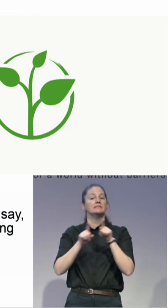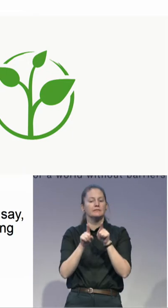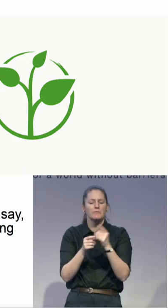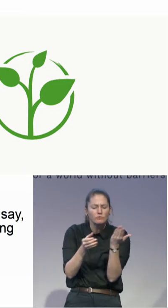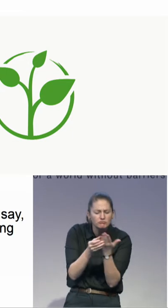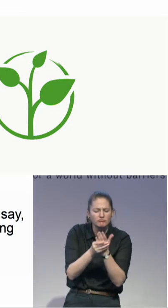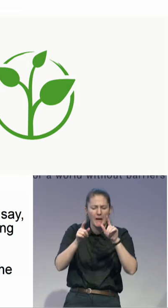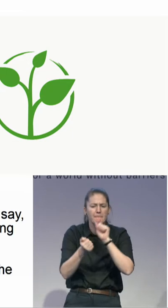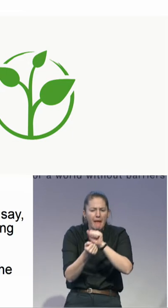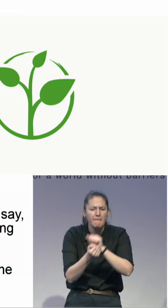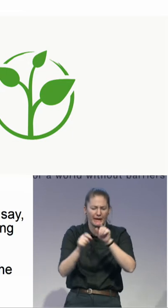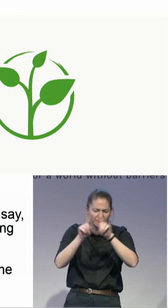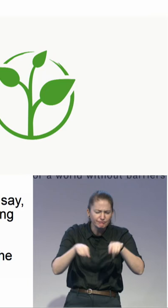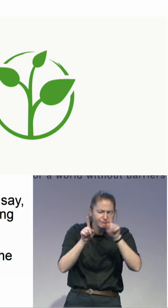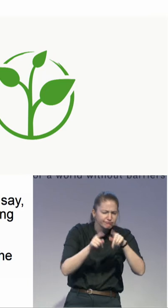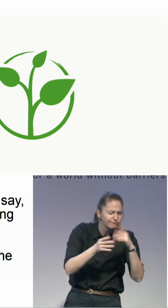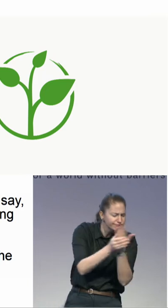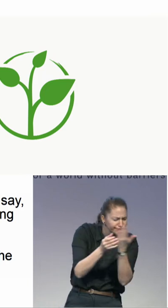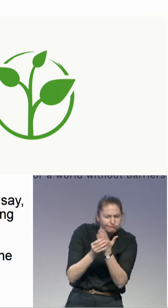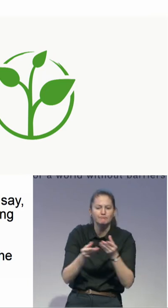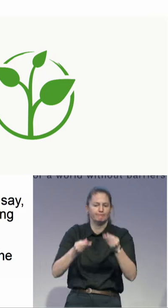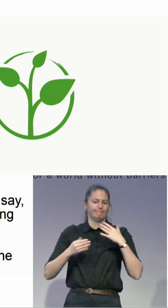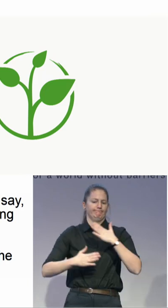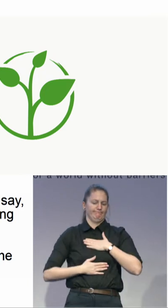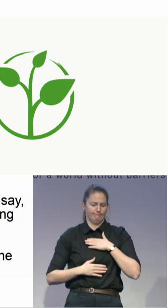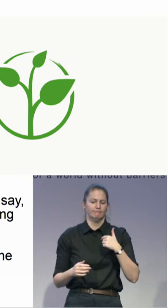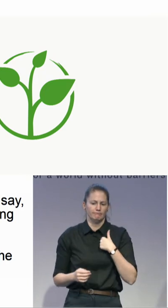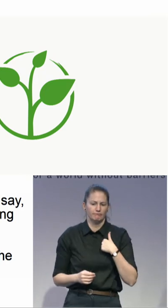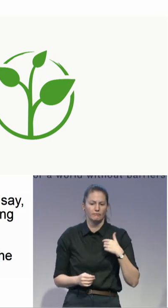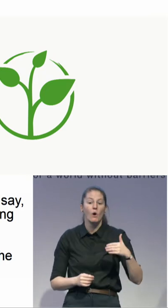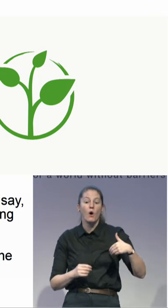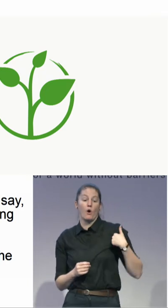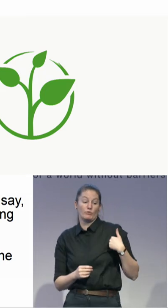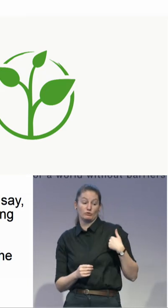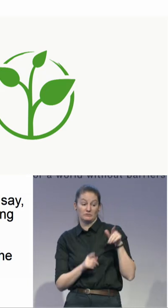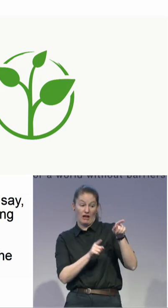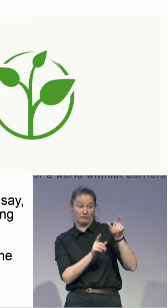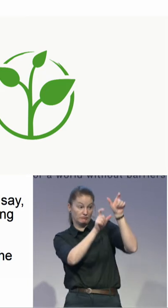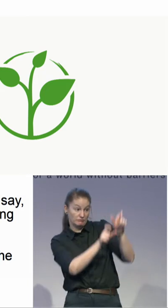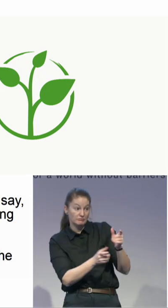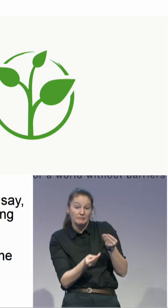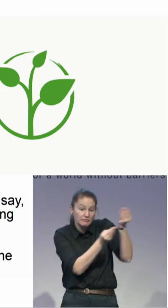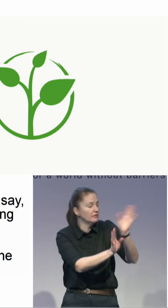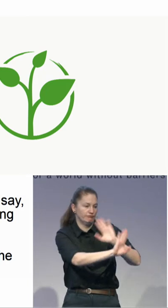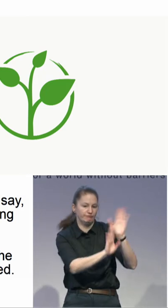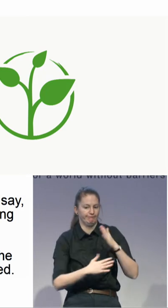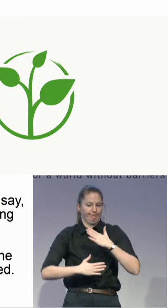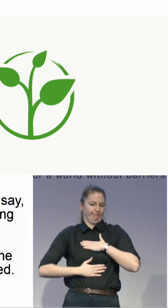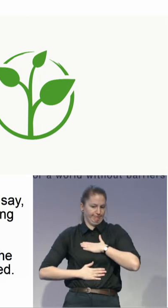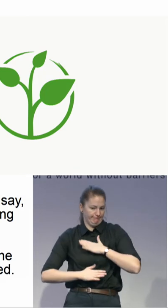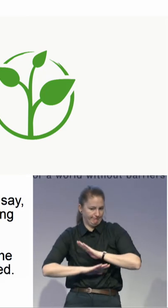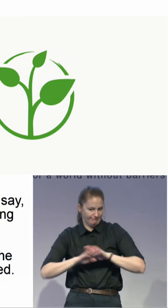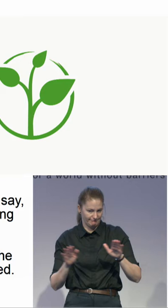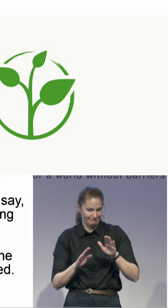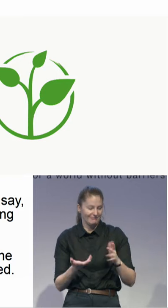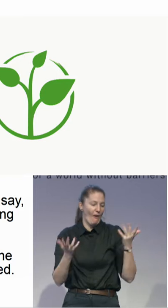after the partnership is finished. And you also said they might even be burnt. They have to be, the